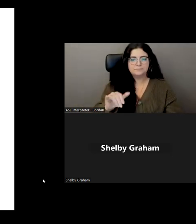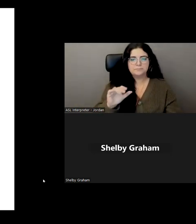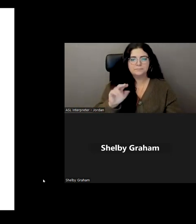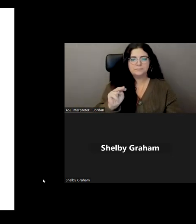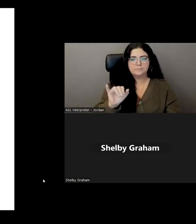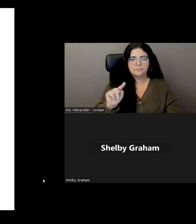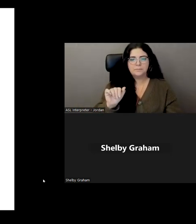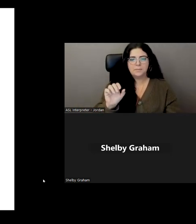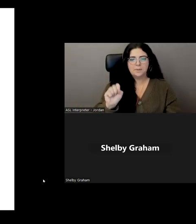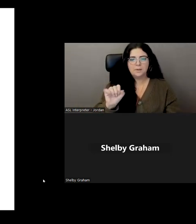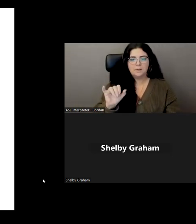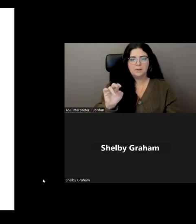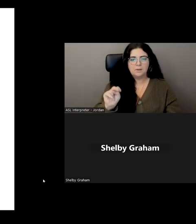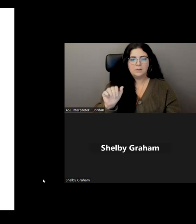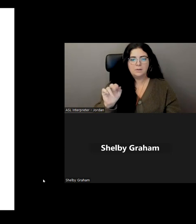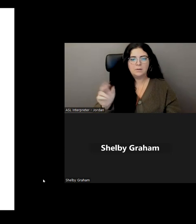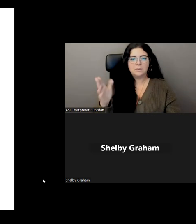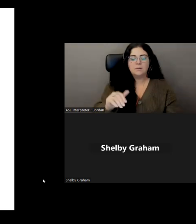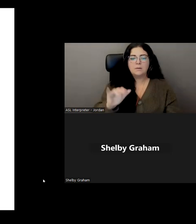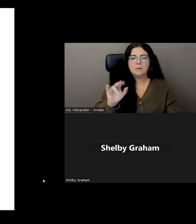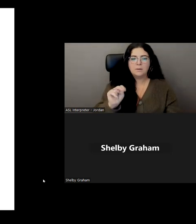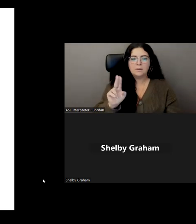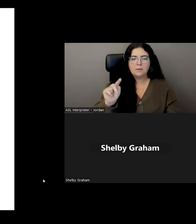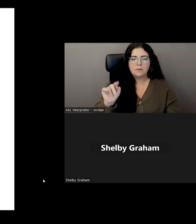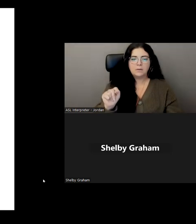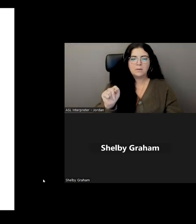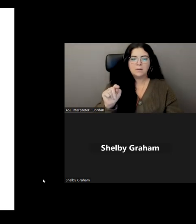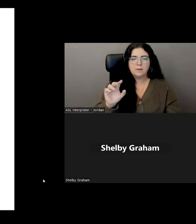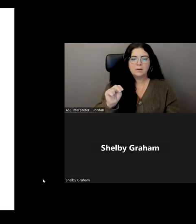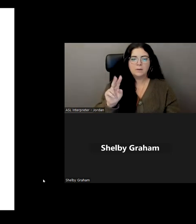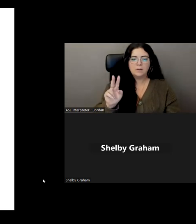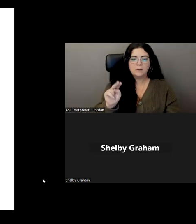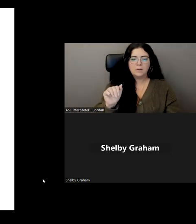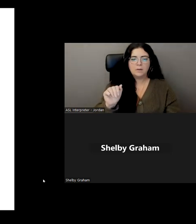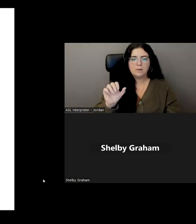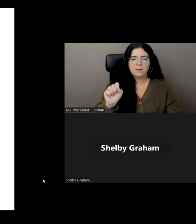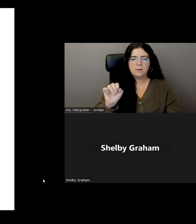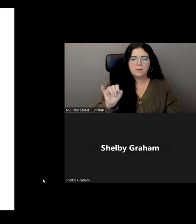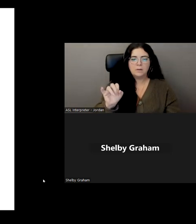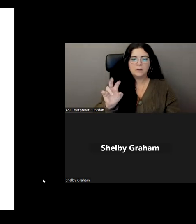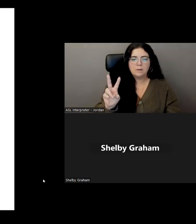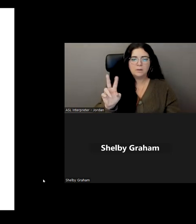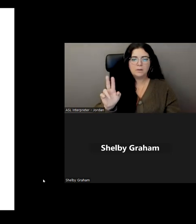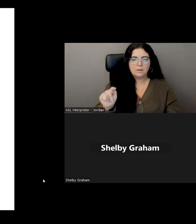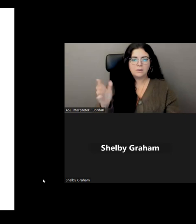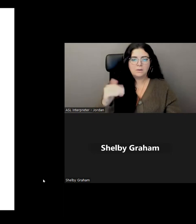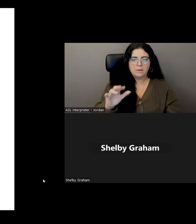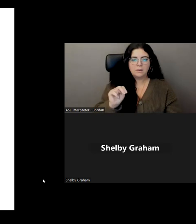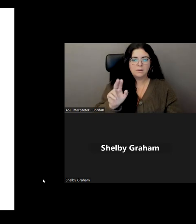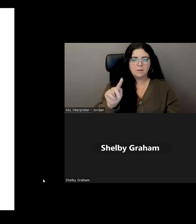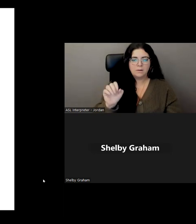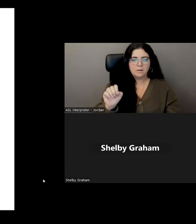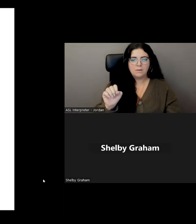Nitasanen, and the Inuit of Nunatsiavut, and the Inuit of Ngunatiavut.